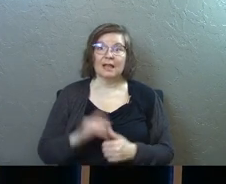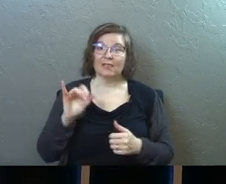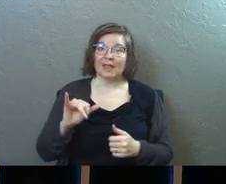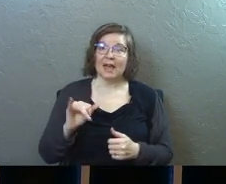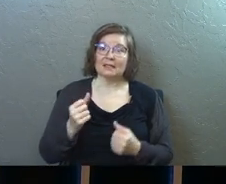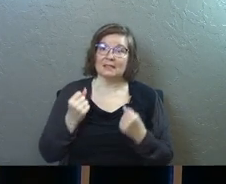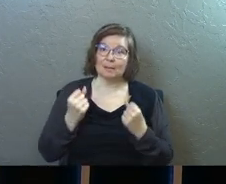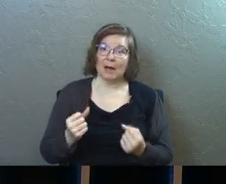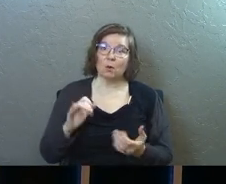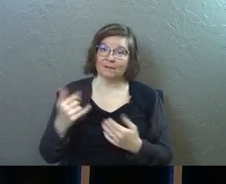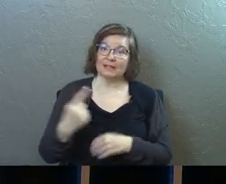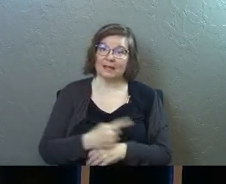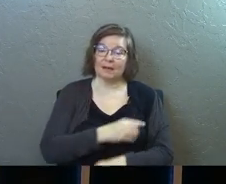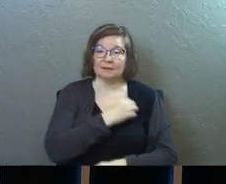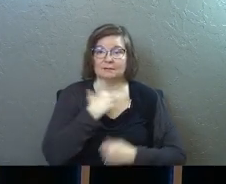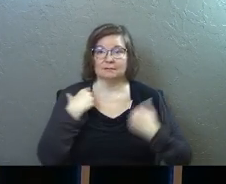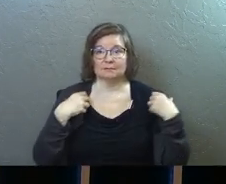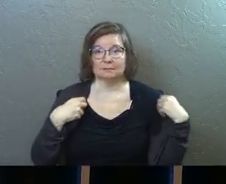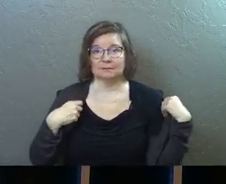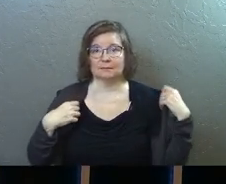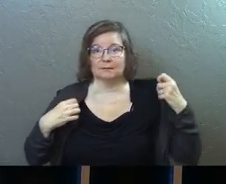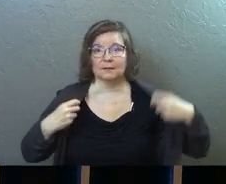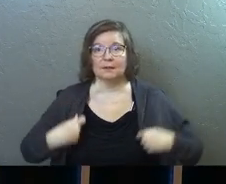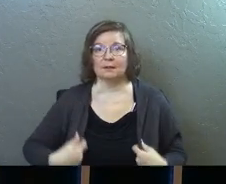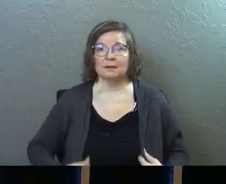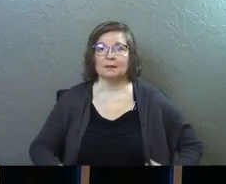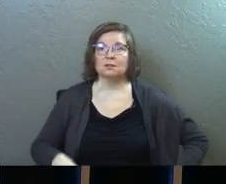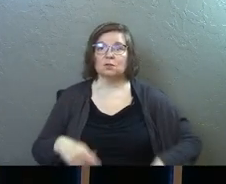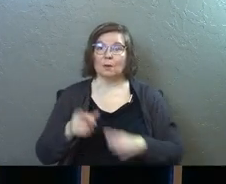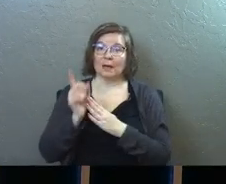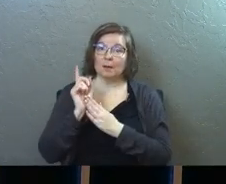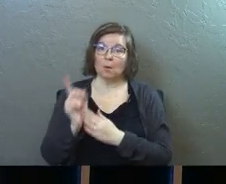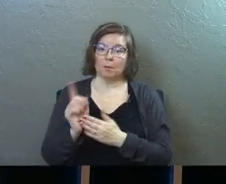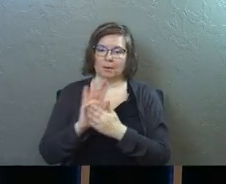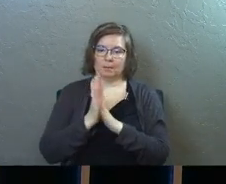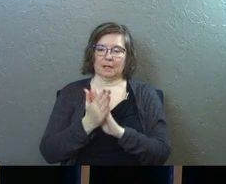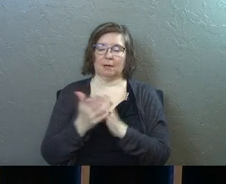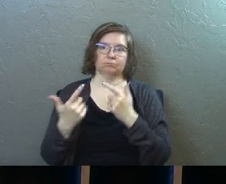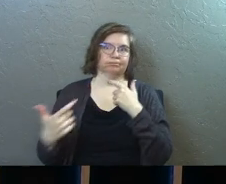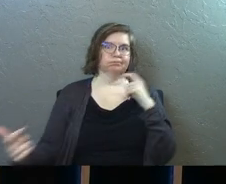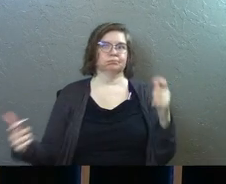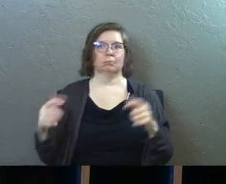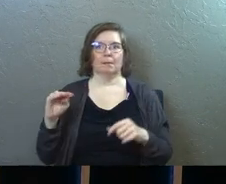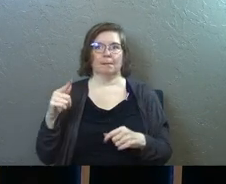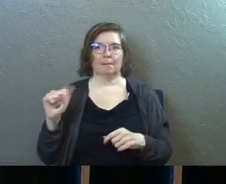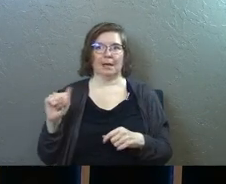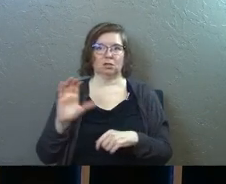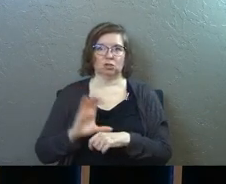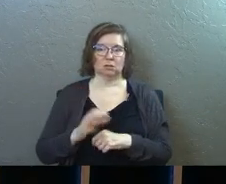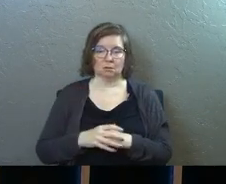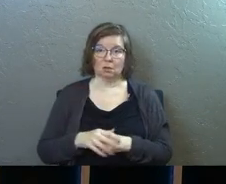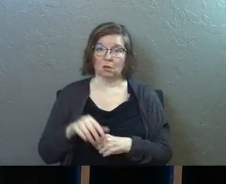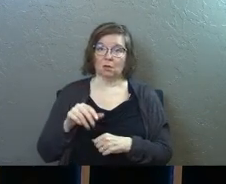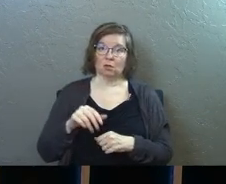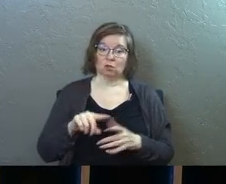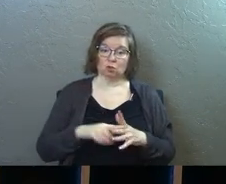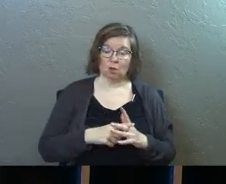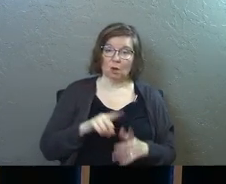That's the power of that day. In a moment, it's a mega church. 3,000 people. You started with